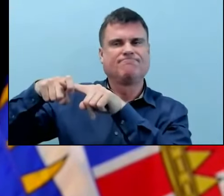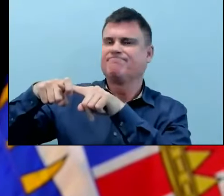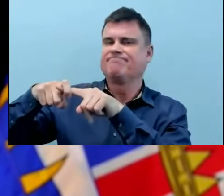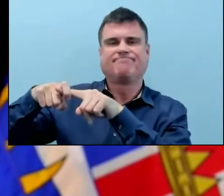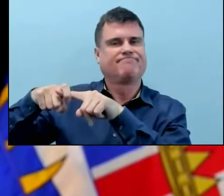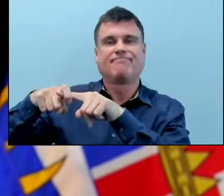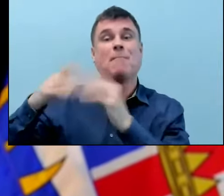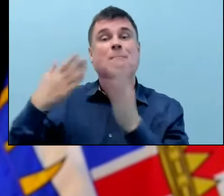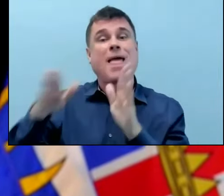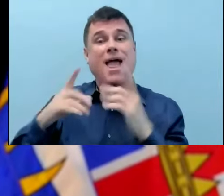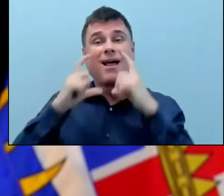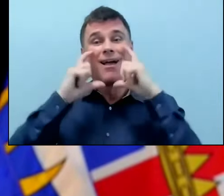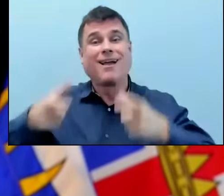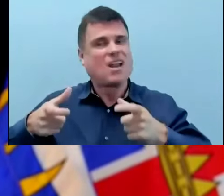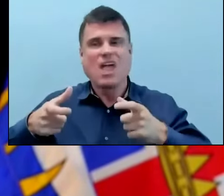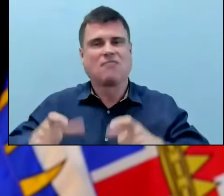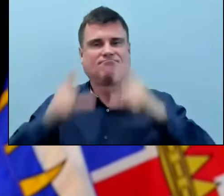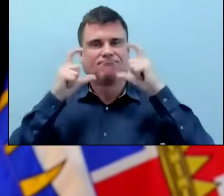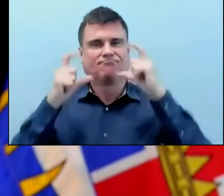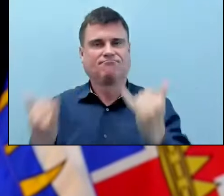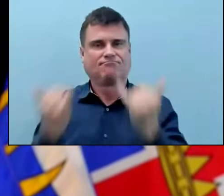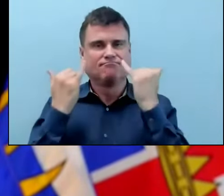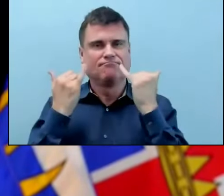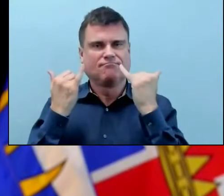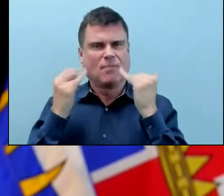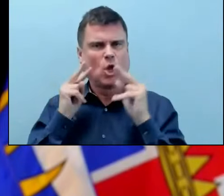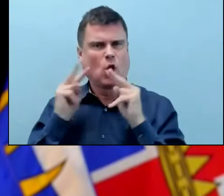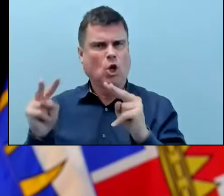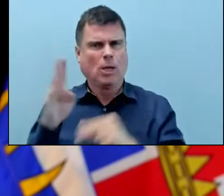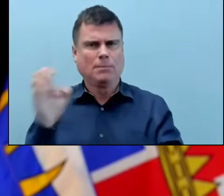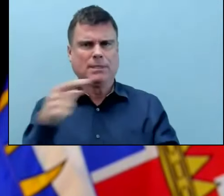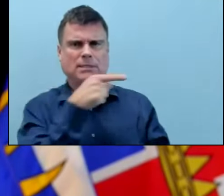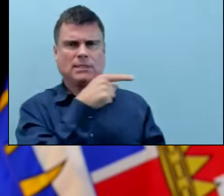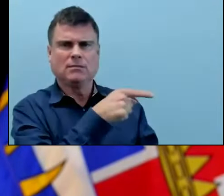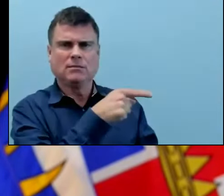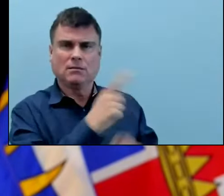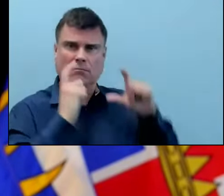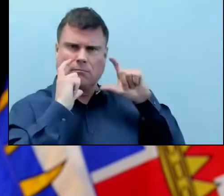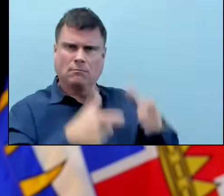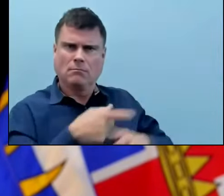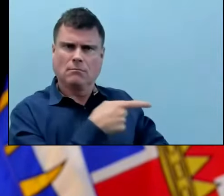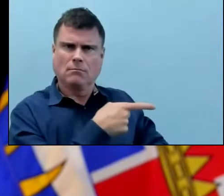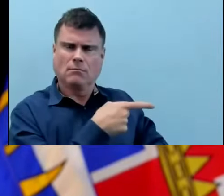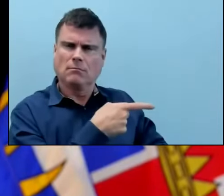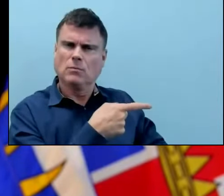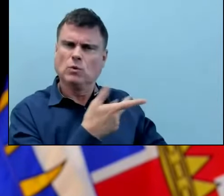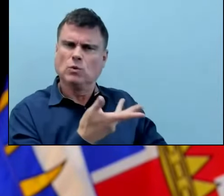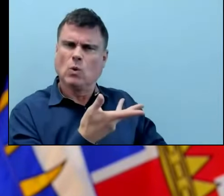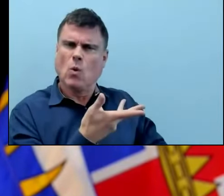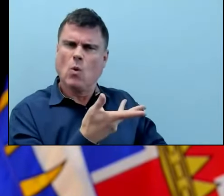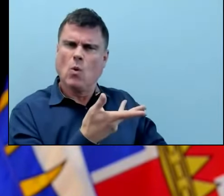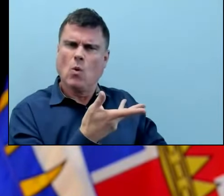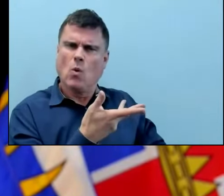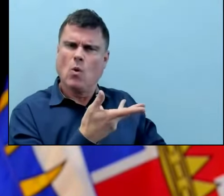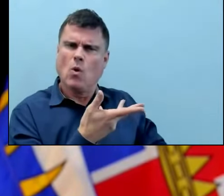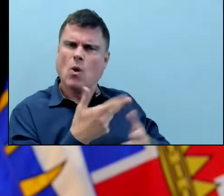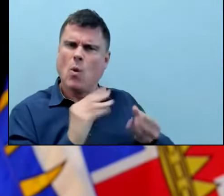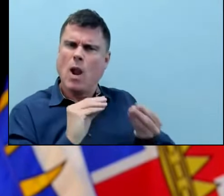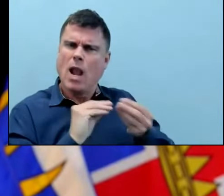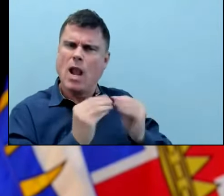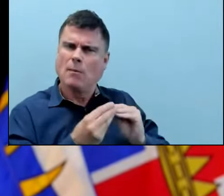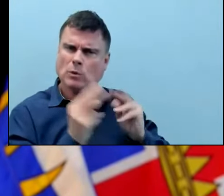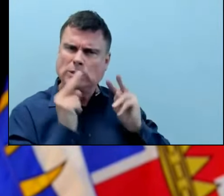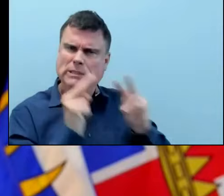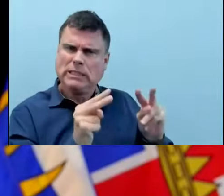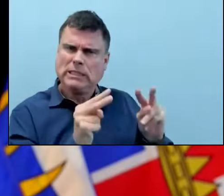requirements done prematurely in BC. And what metric would BC need to meet before you re-implement masks? Yeah.